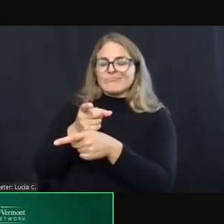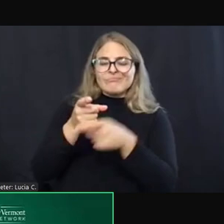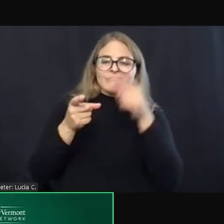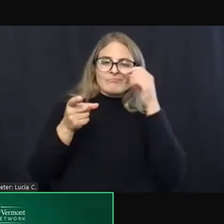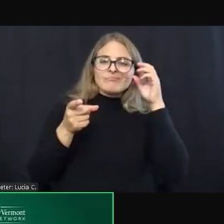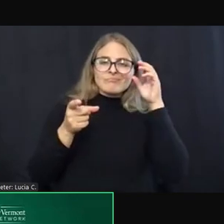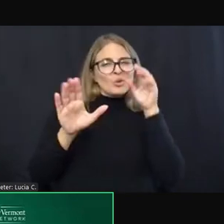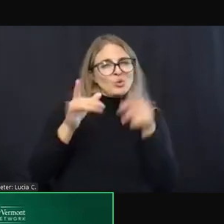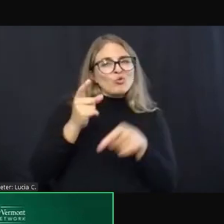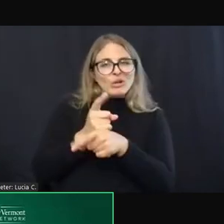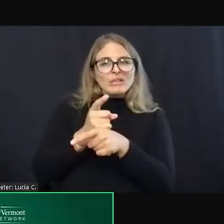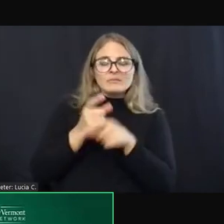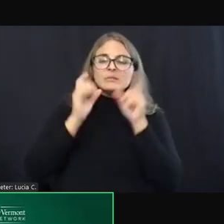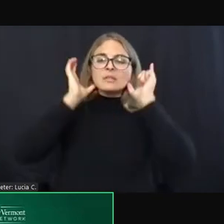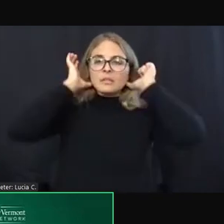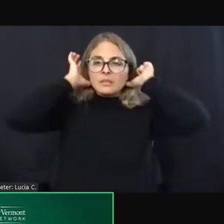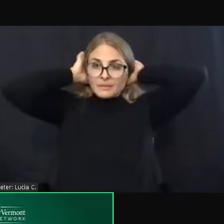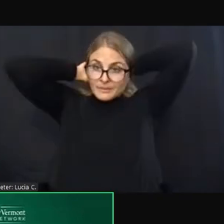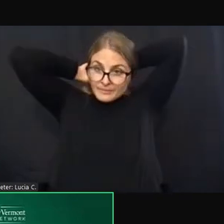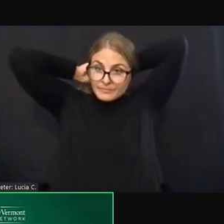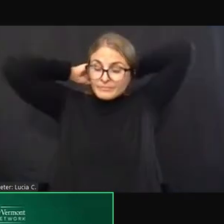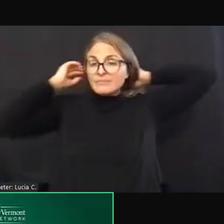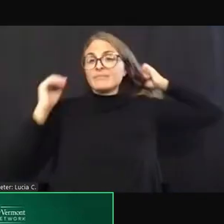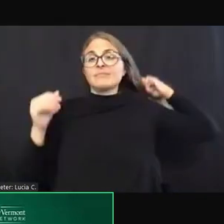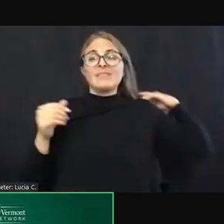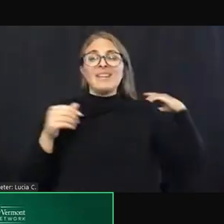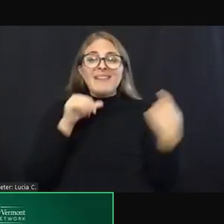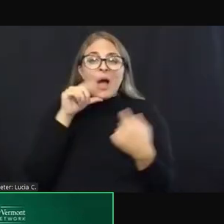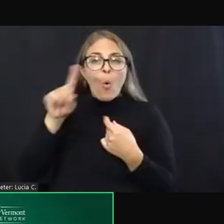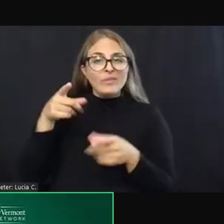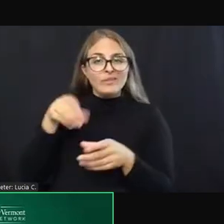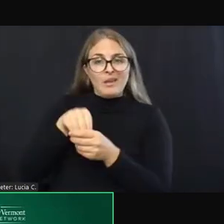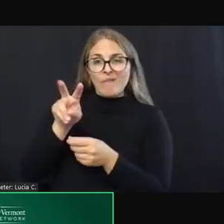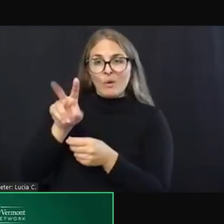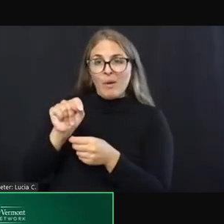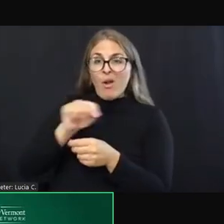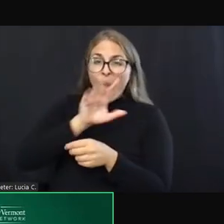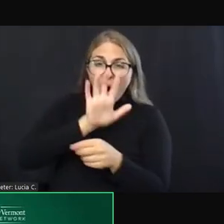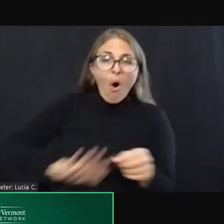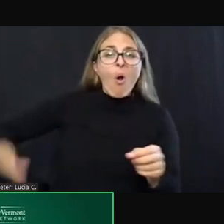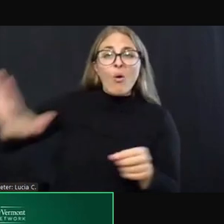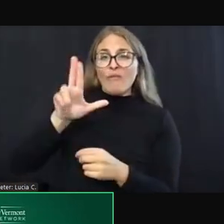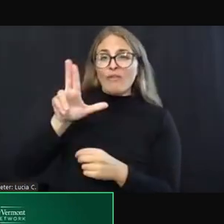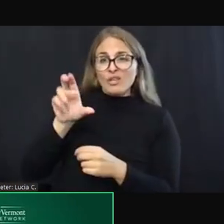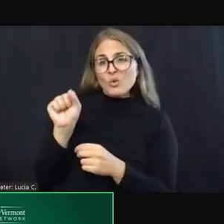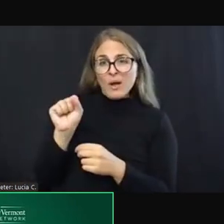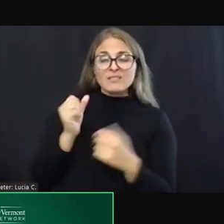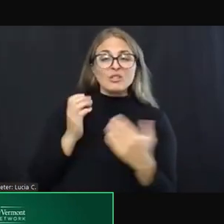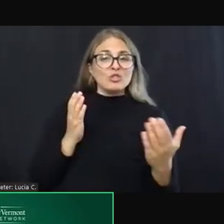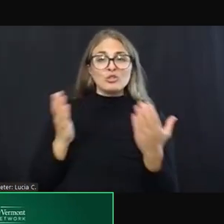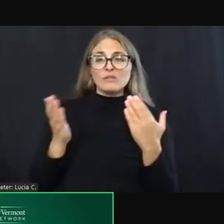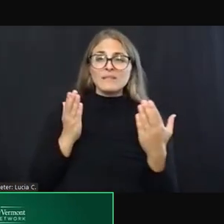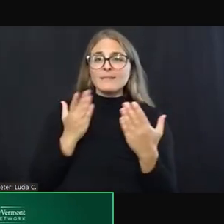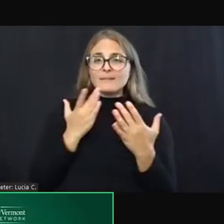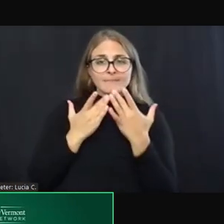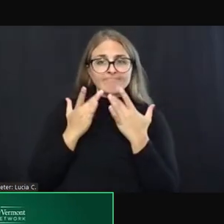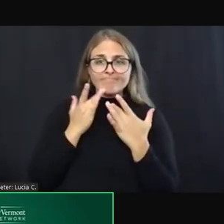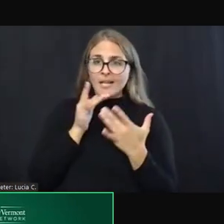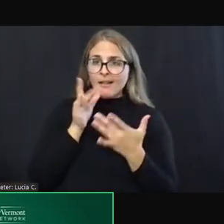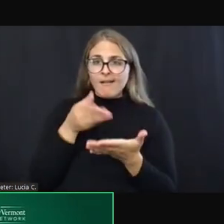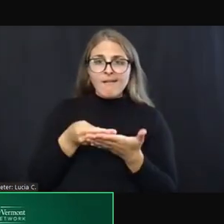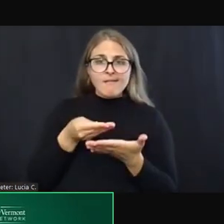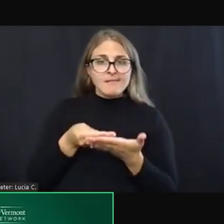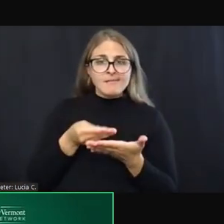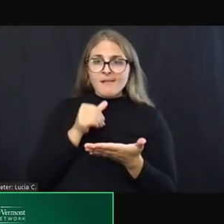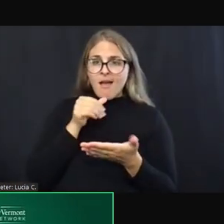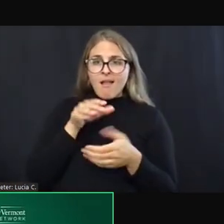in general, and it's not just Vermont, of course, it's across the country. Services are underfunded. I